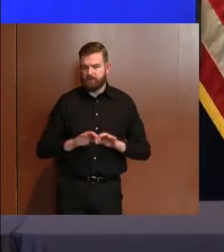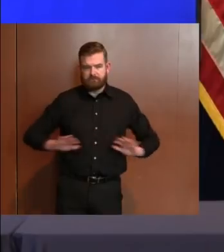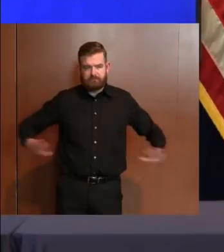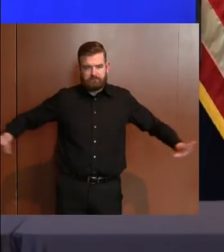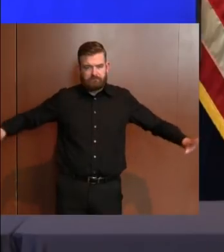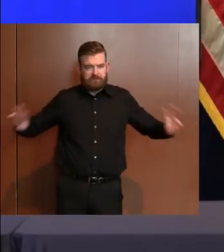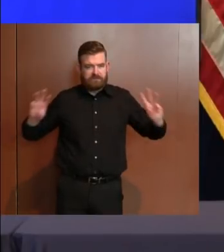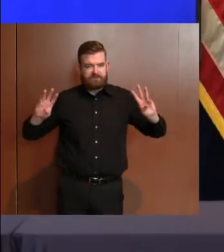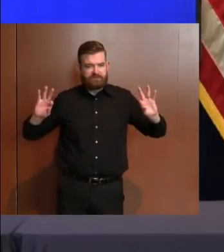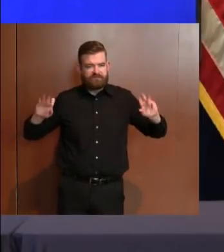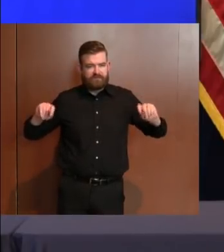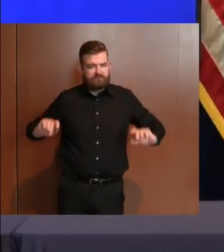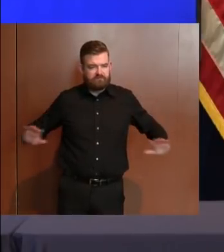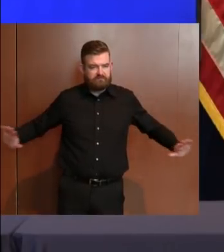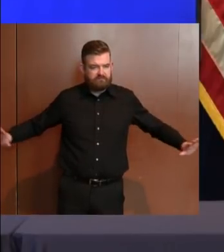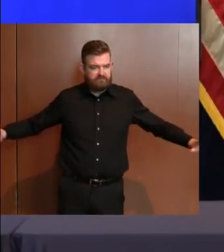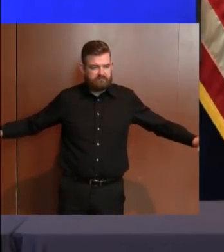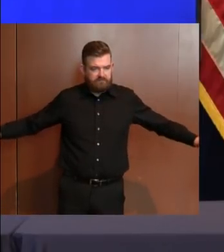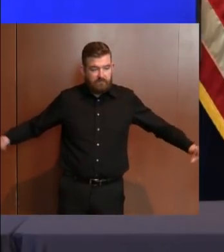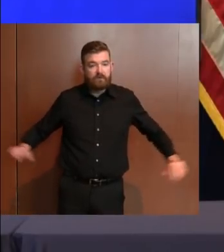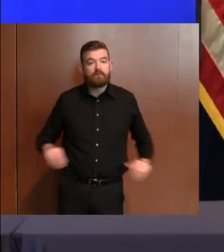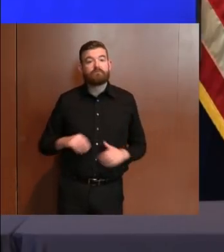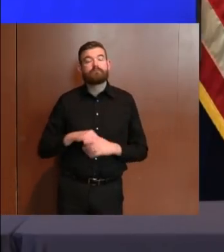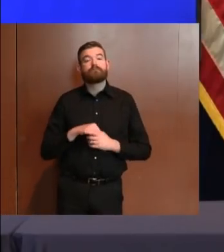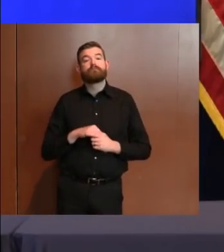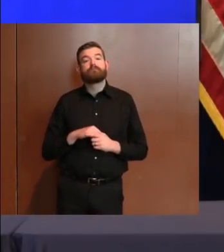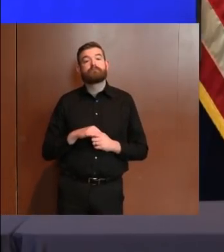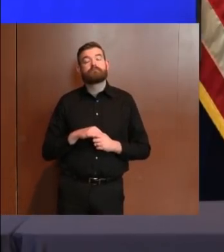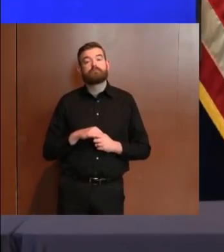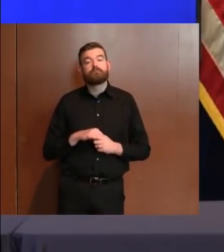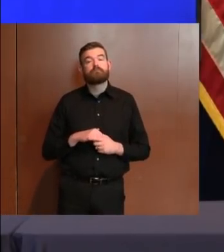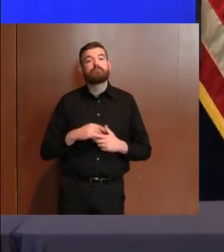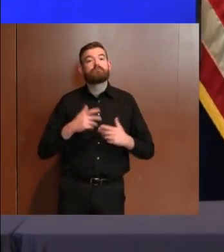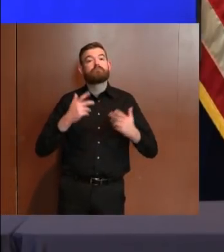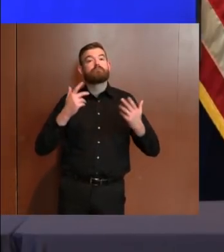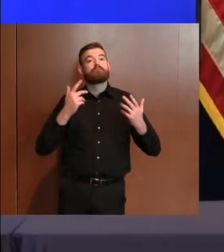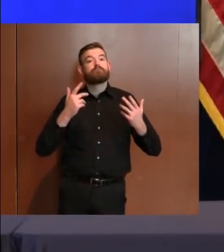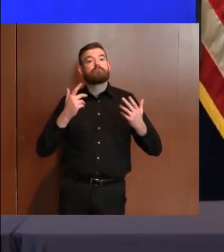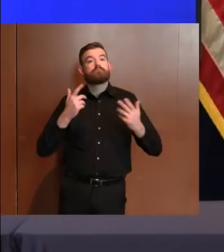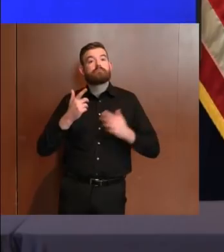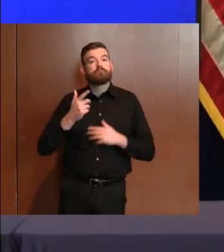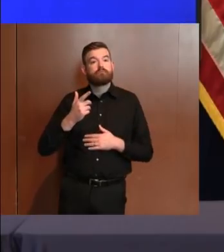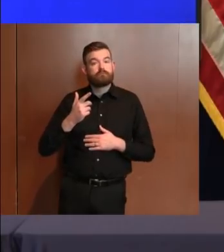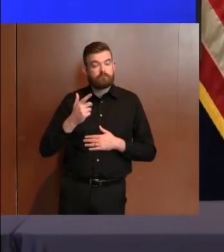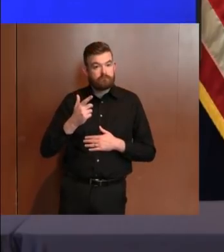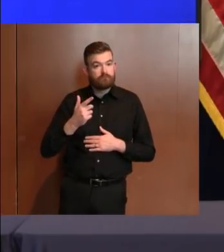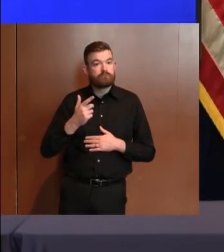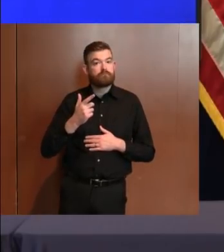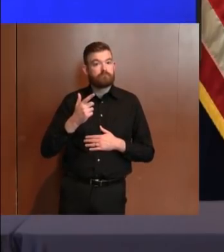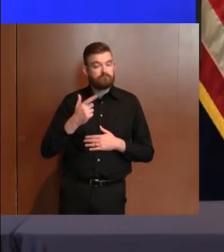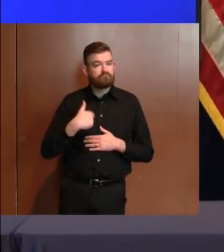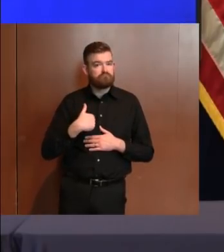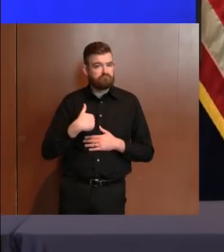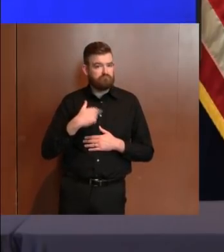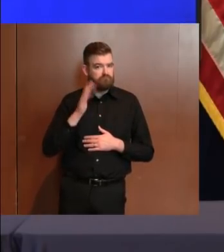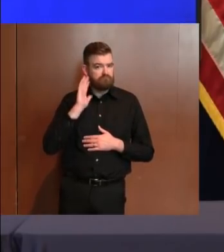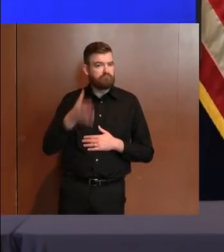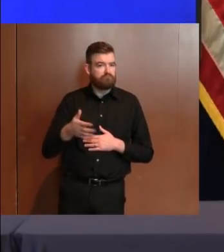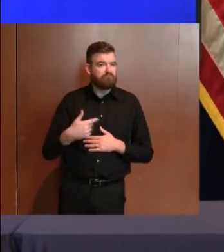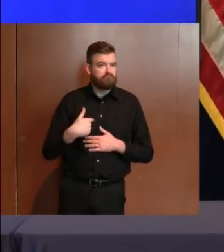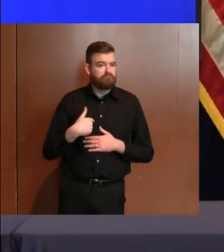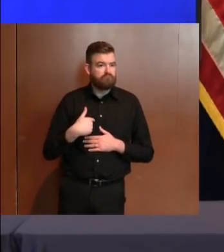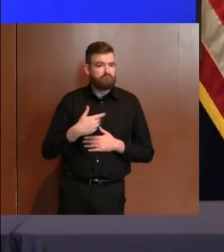advice that we're not only giving to people via the CDC but we'll take their advice ourselves. But importantly, cloth face covering